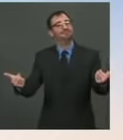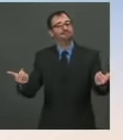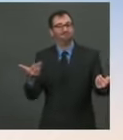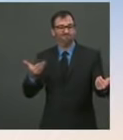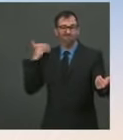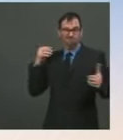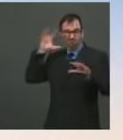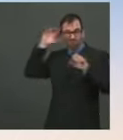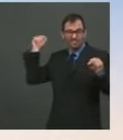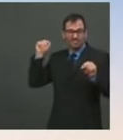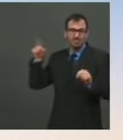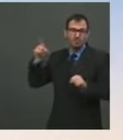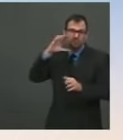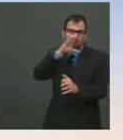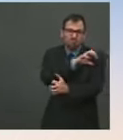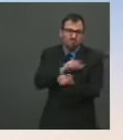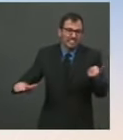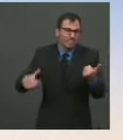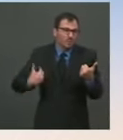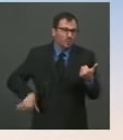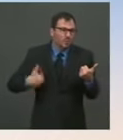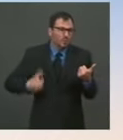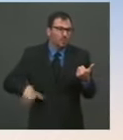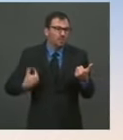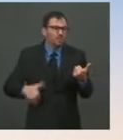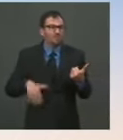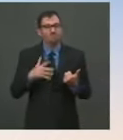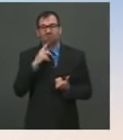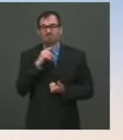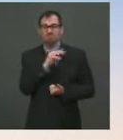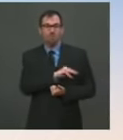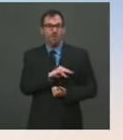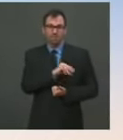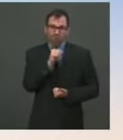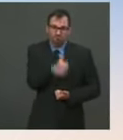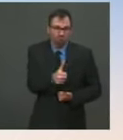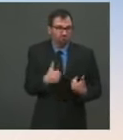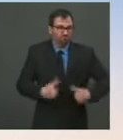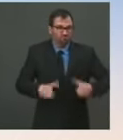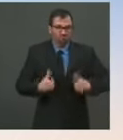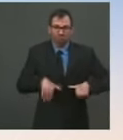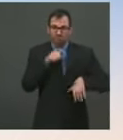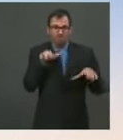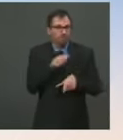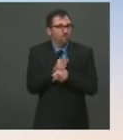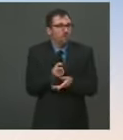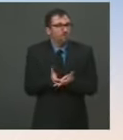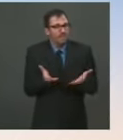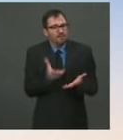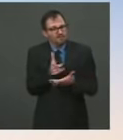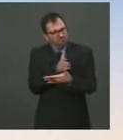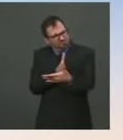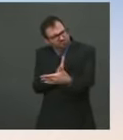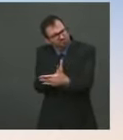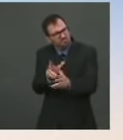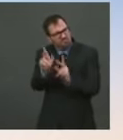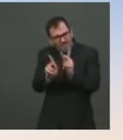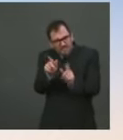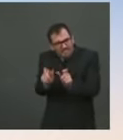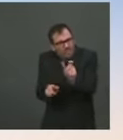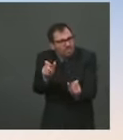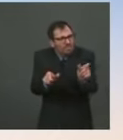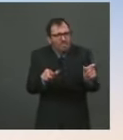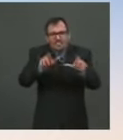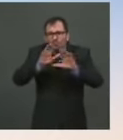immoral — immoral policies against — against — against just people. It's separating children from their